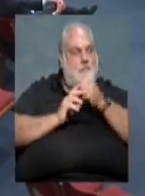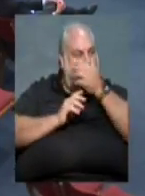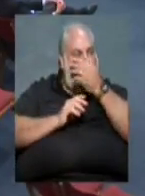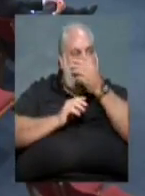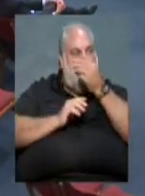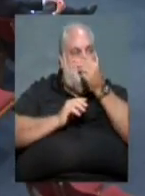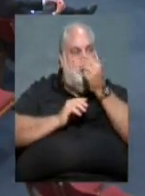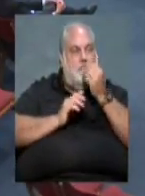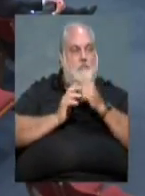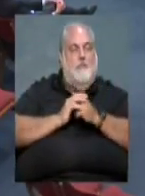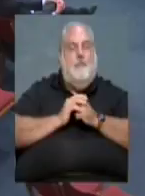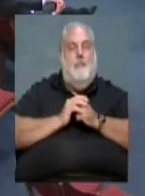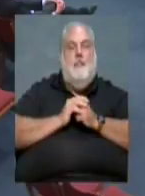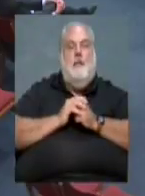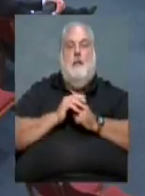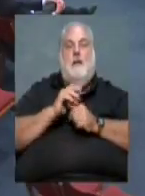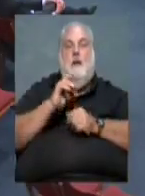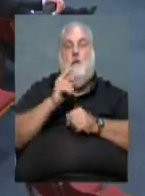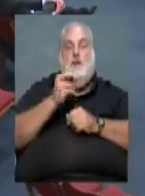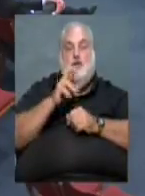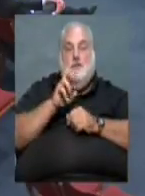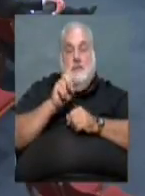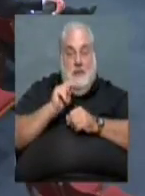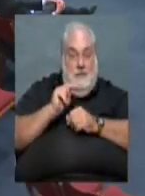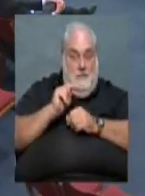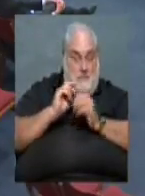Let's see. Director Richardson, did you have anything?